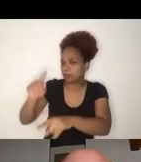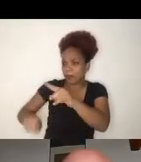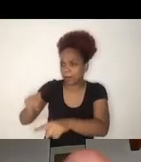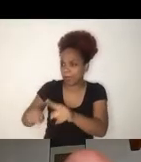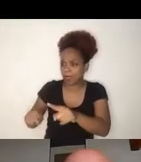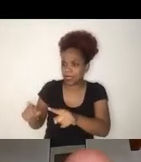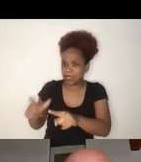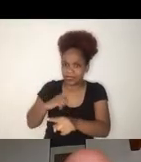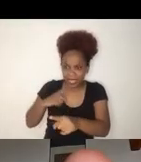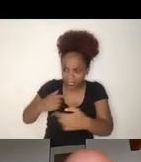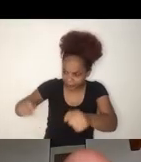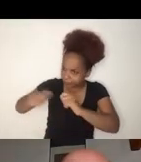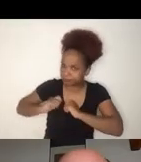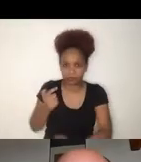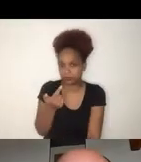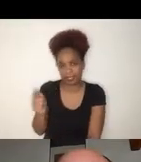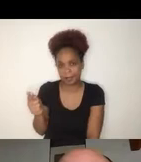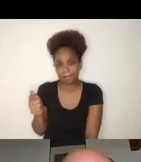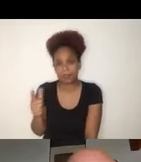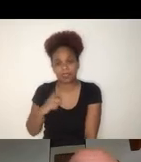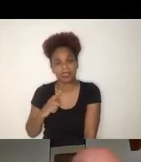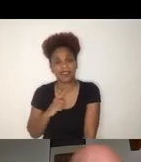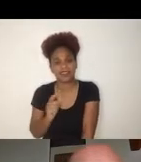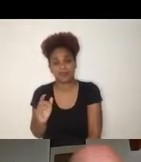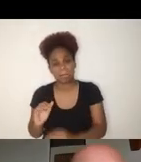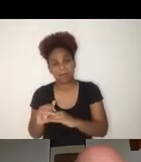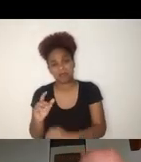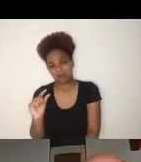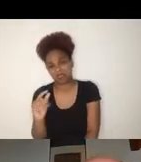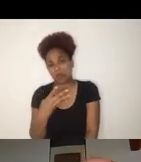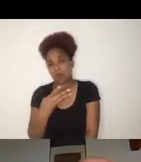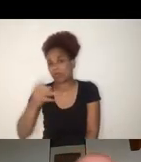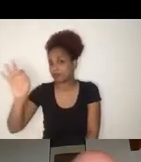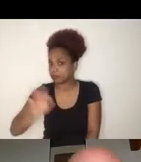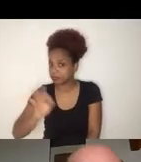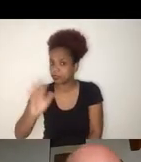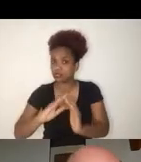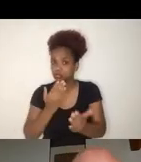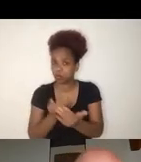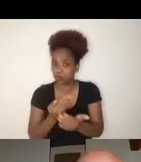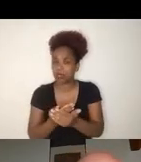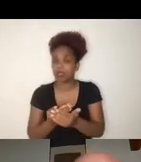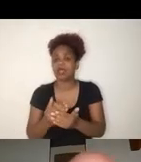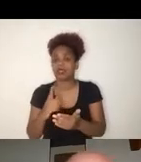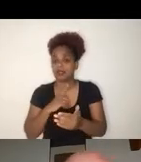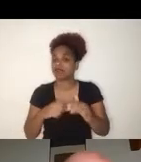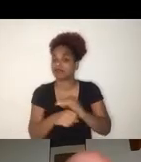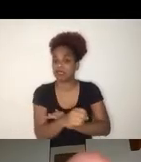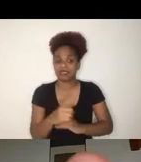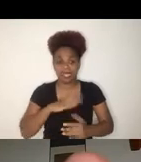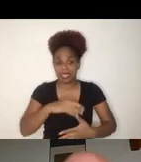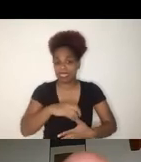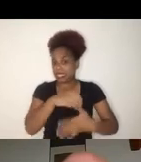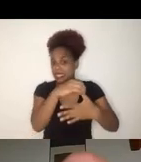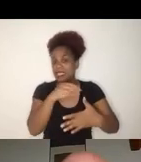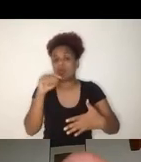little bit more than 40% of students are in schools where the leadership says that teachers have the